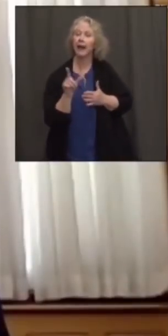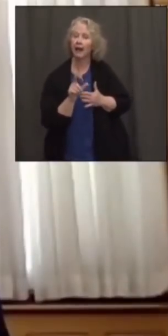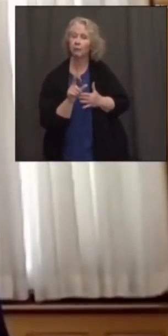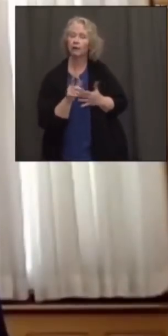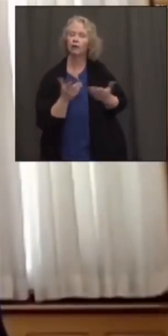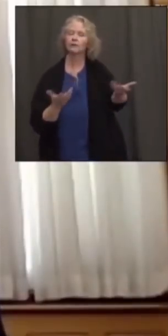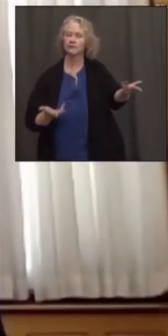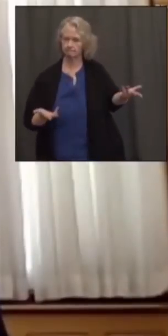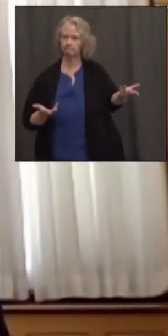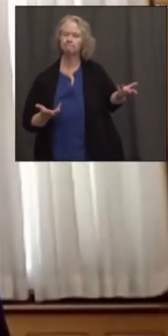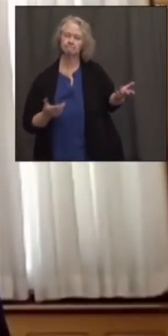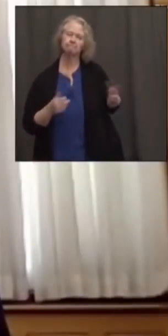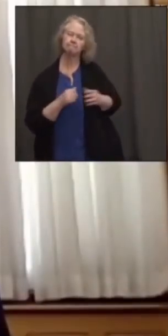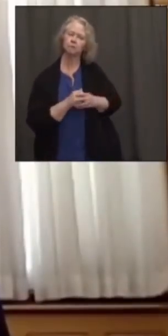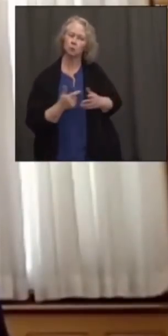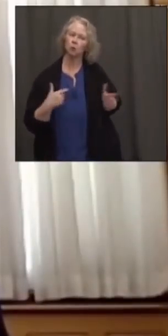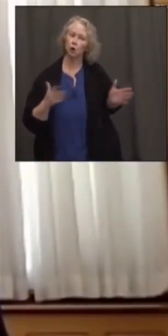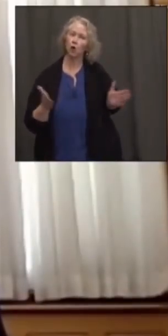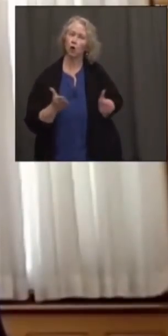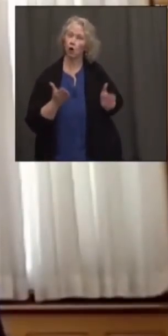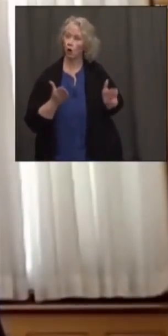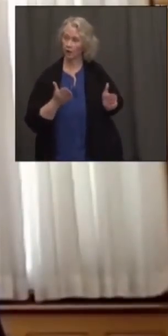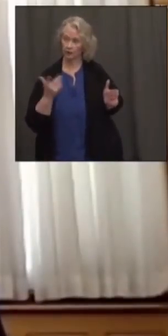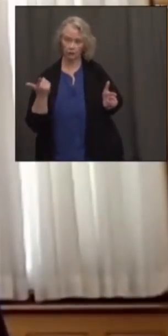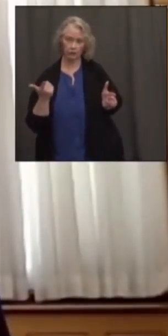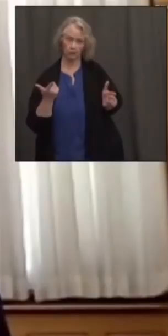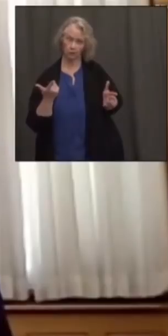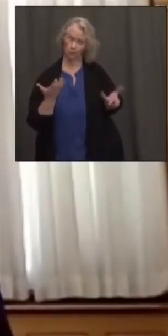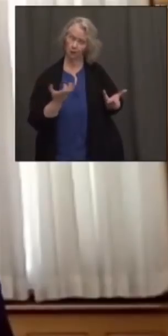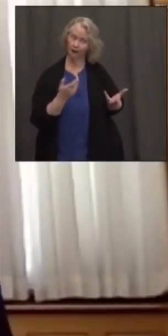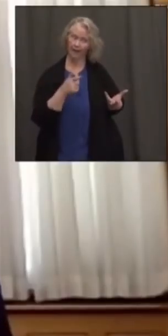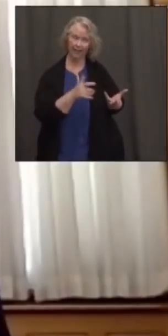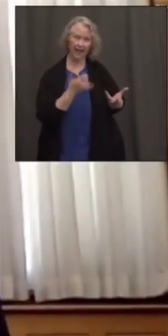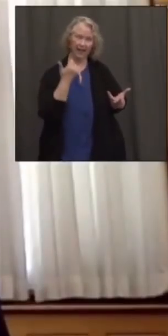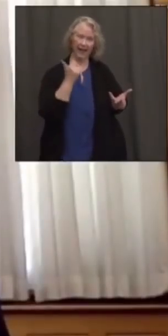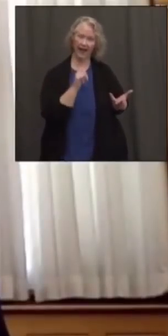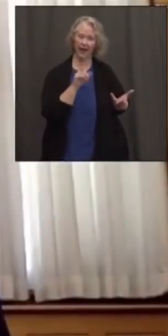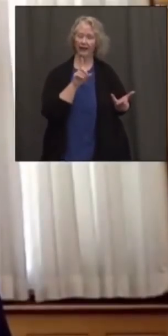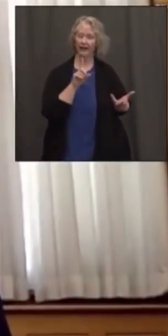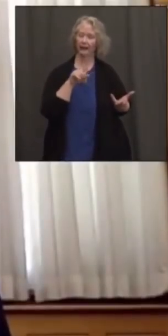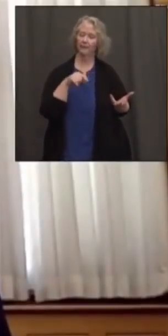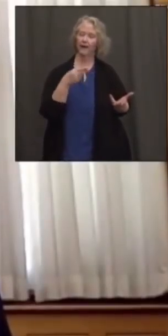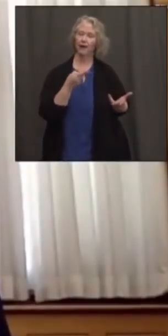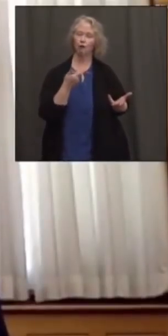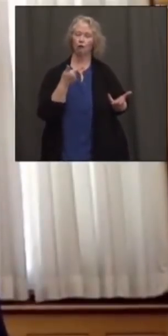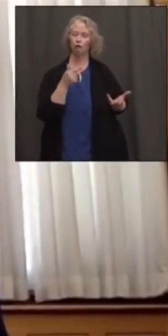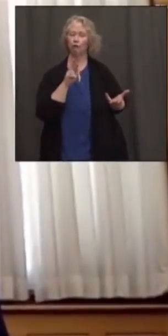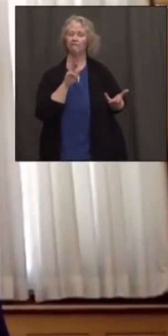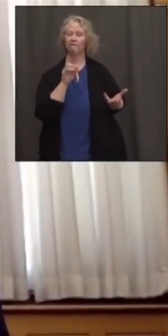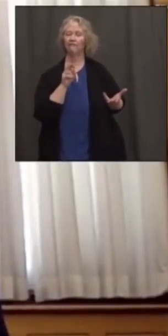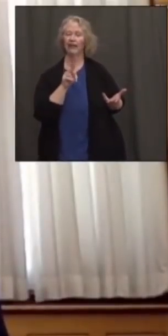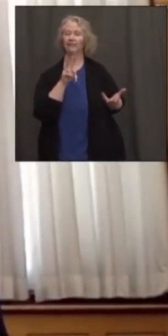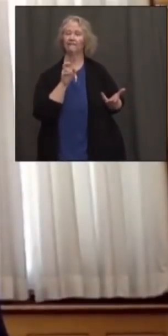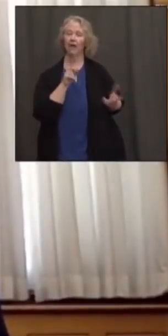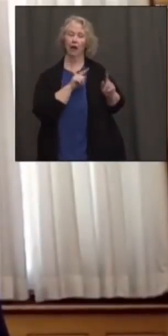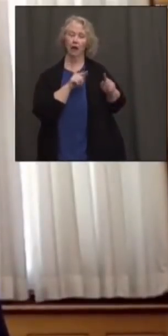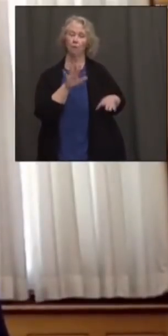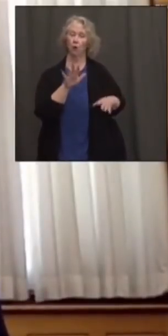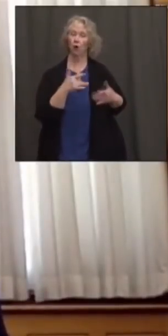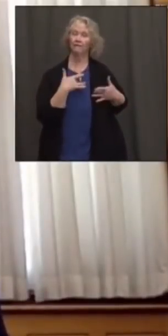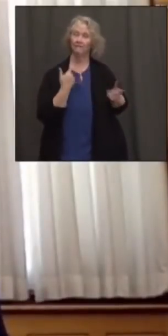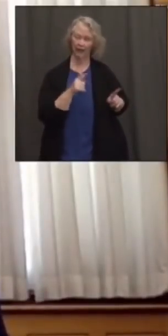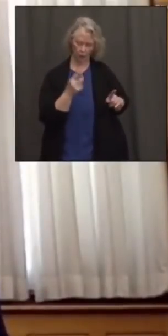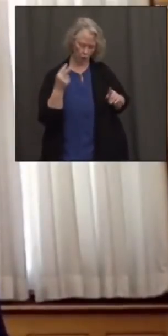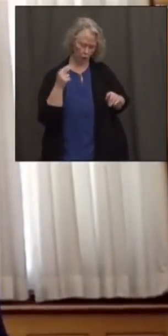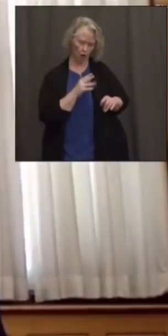others. So again, would encourage people, if you'd like to get one of those yellow DPH Griffin vans to your event, there's a form you can find on